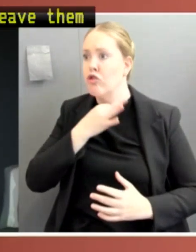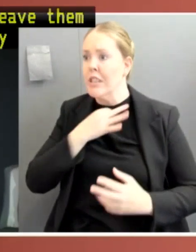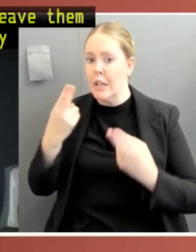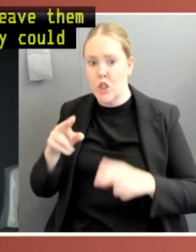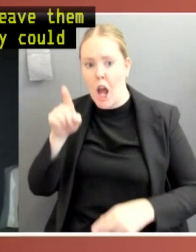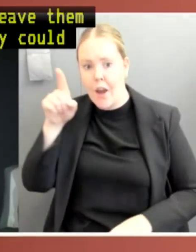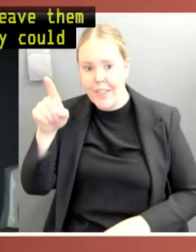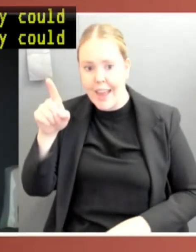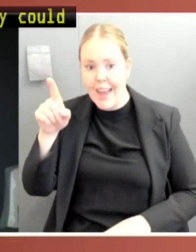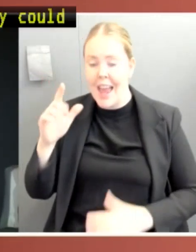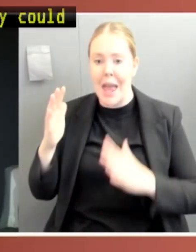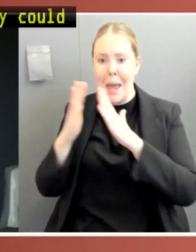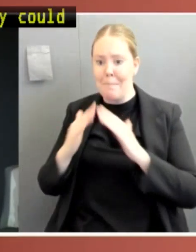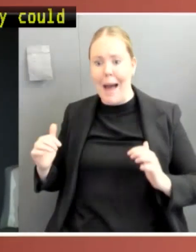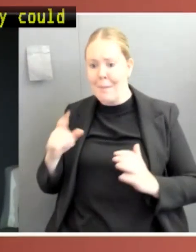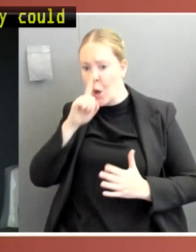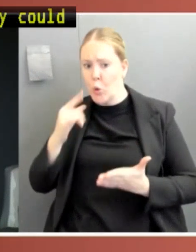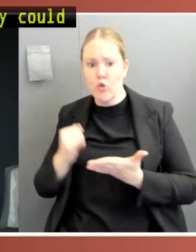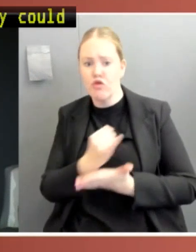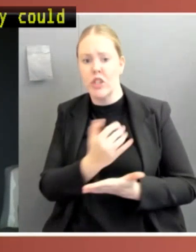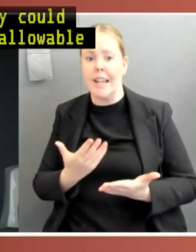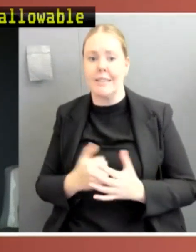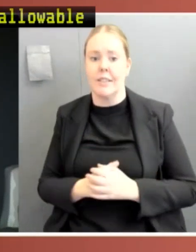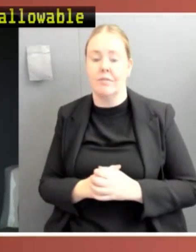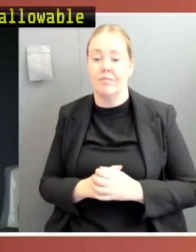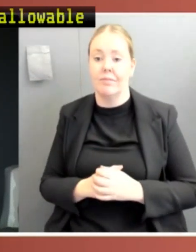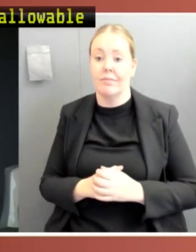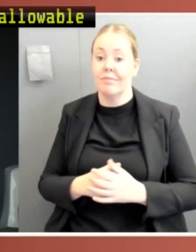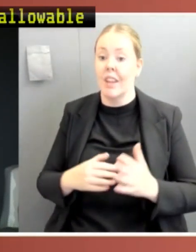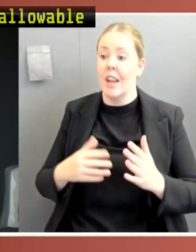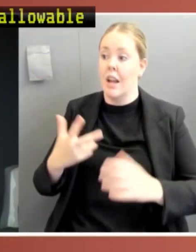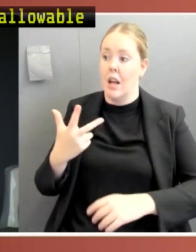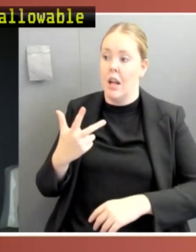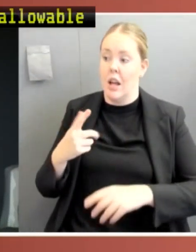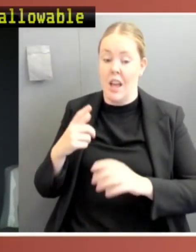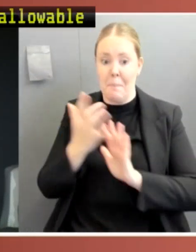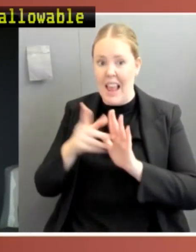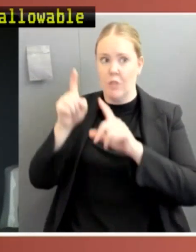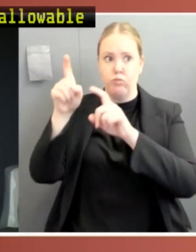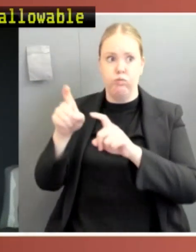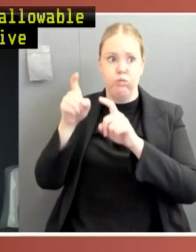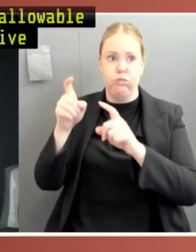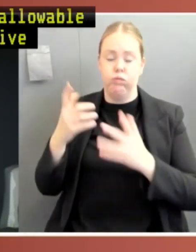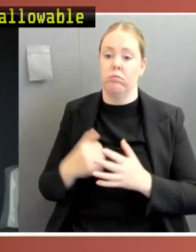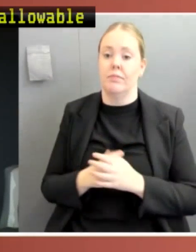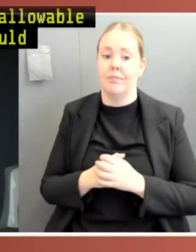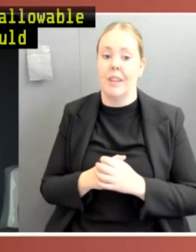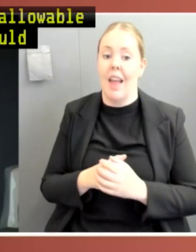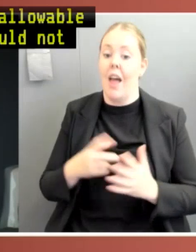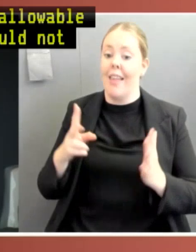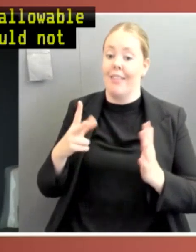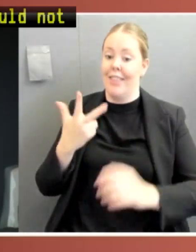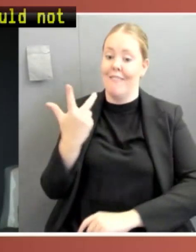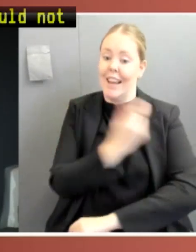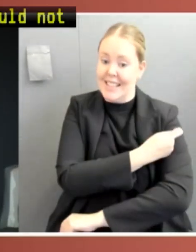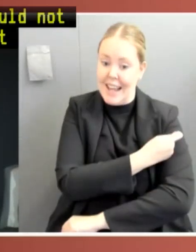to mandate vaccines, despite the community concern, that would not have been disallowable. Yet that's exactly what Parliament should be debating. I mean, this is the bread and